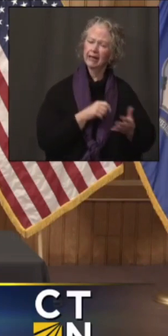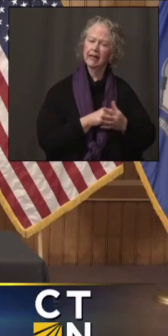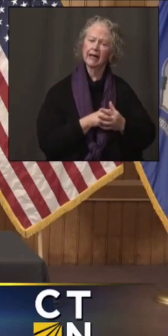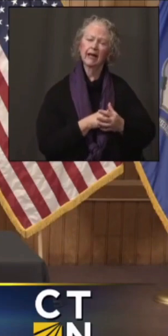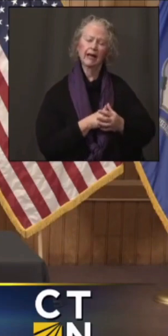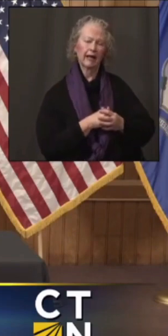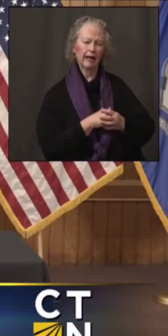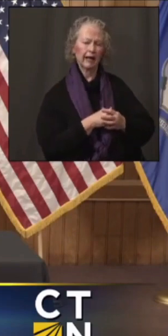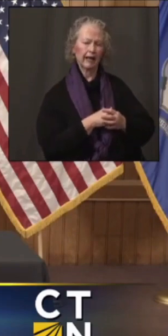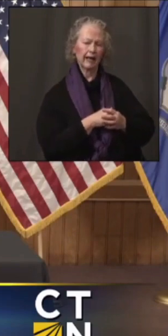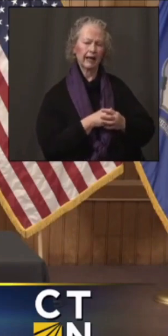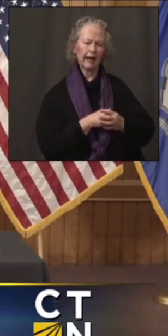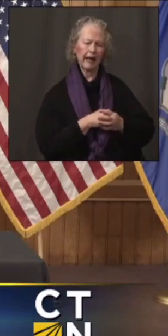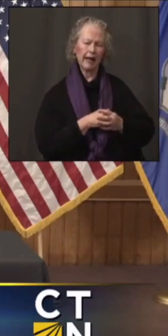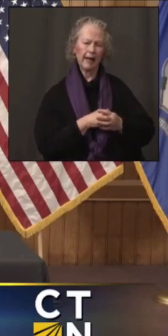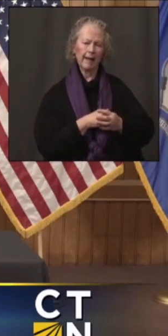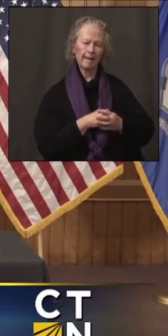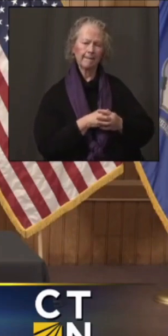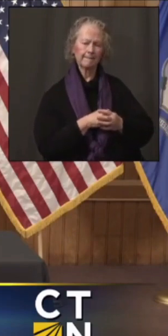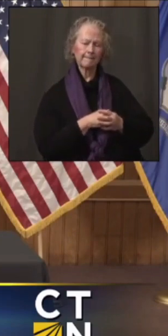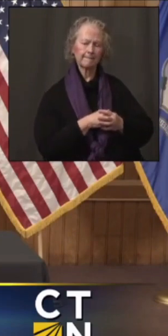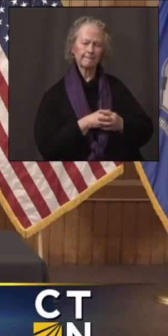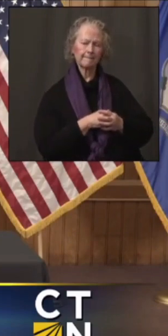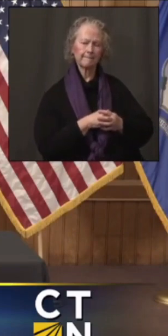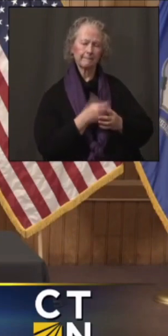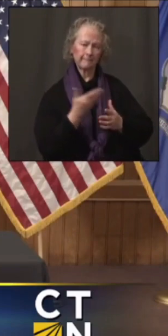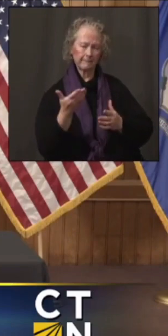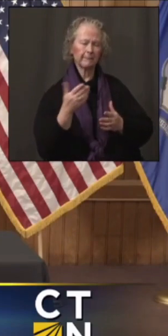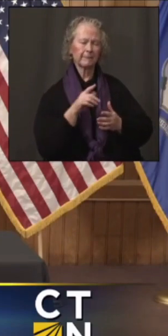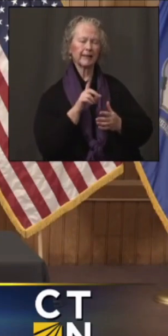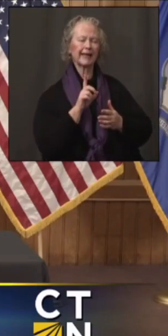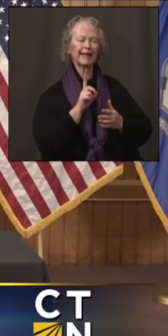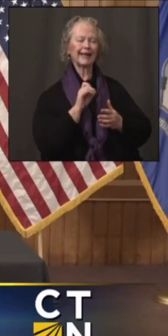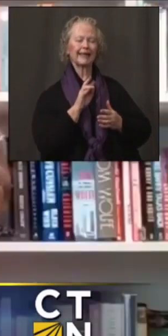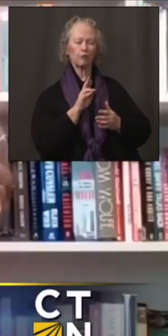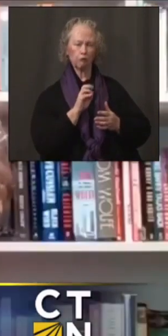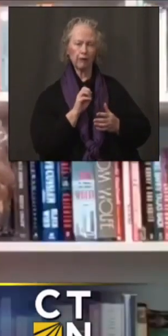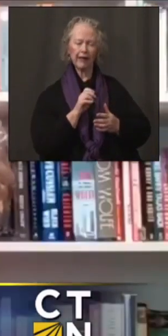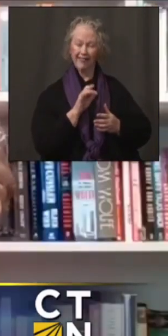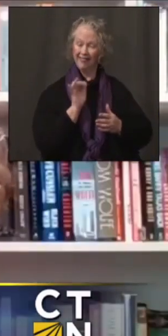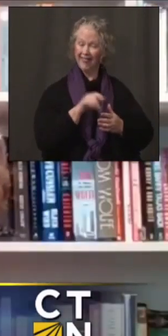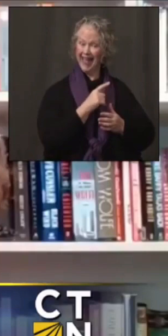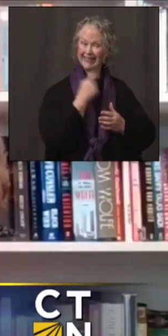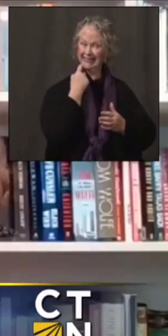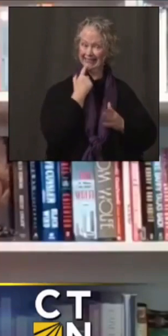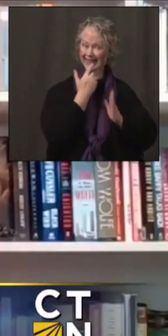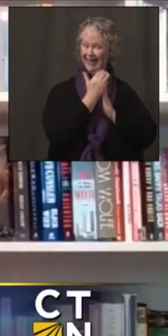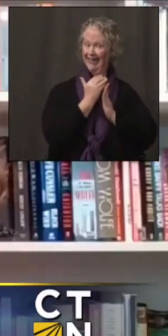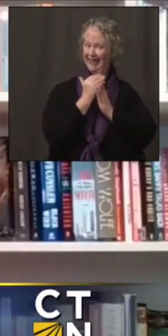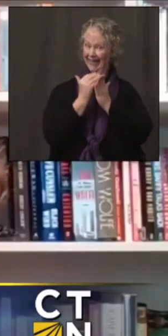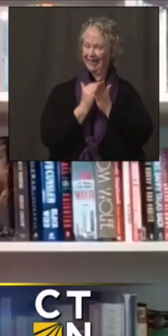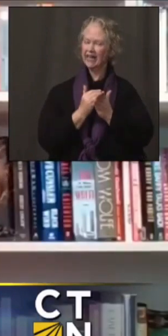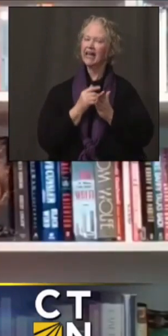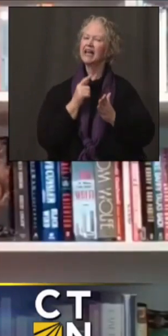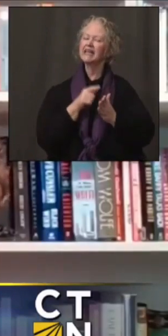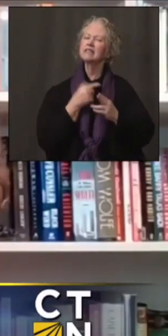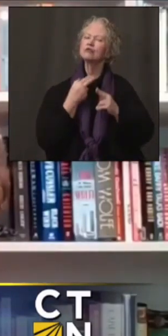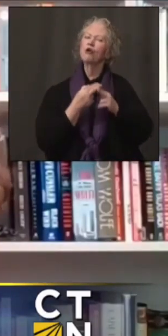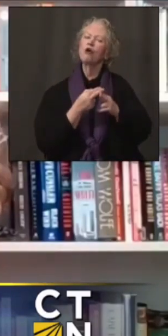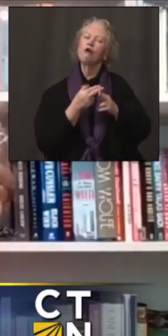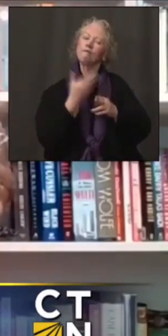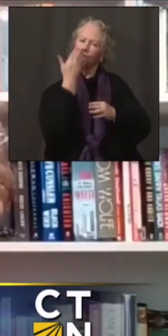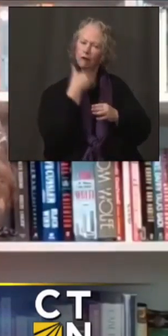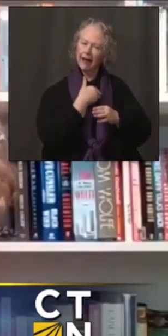I'm sorry, go ahead, Deirdre. Deirdre that's the list that the governor showed of the frontline essential workers